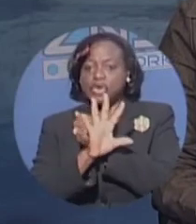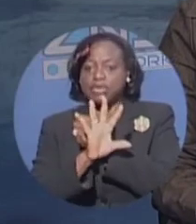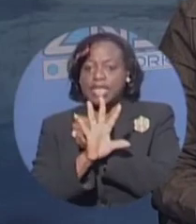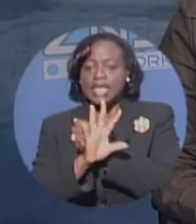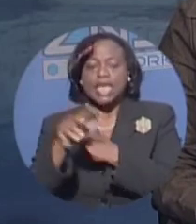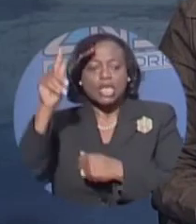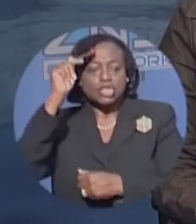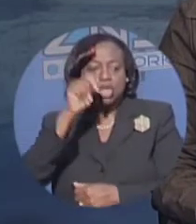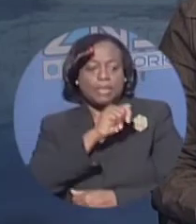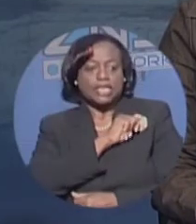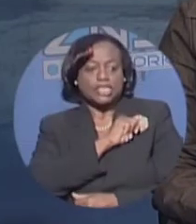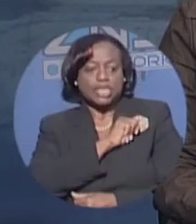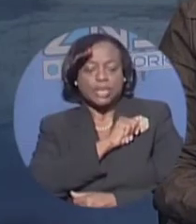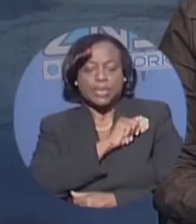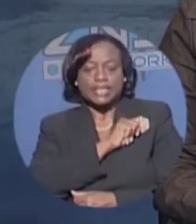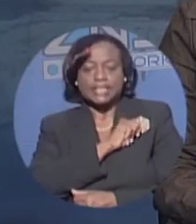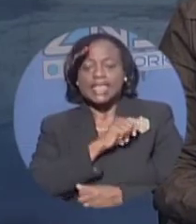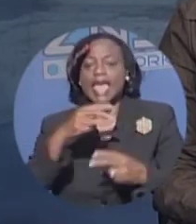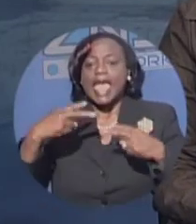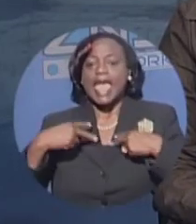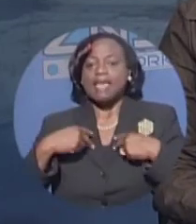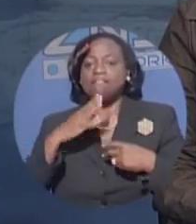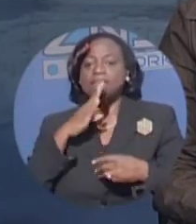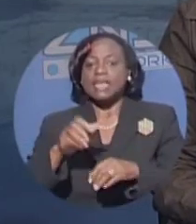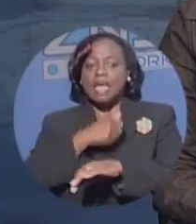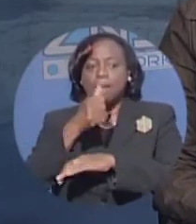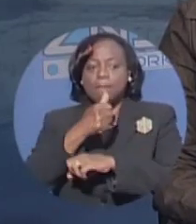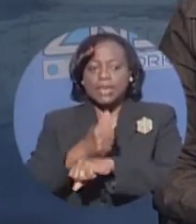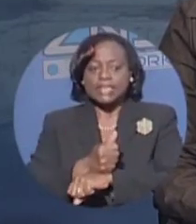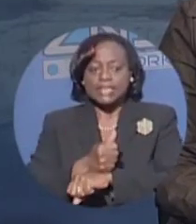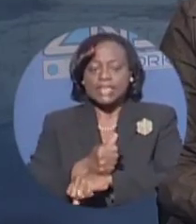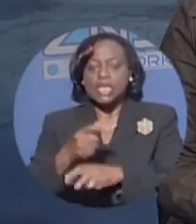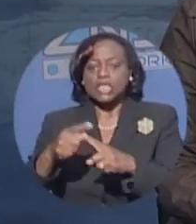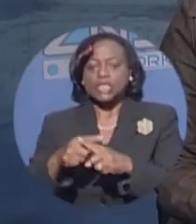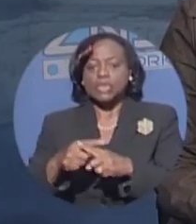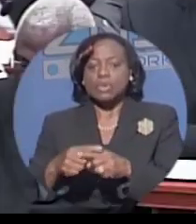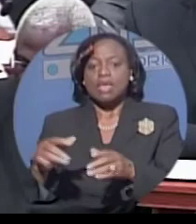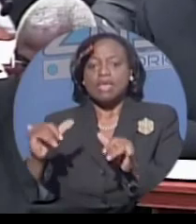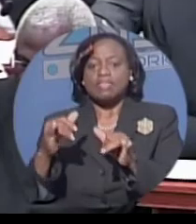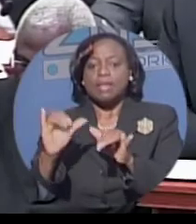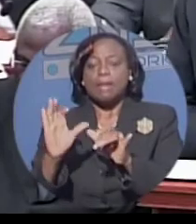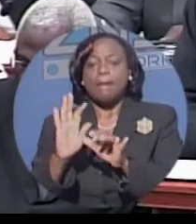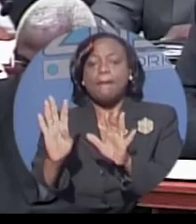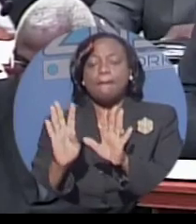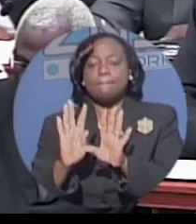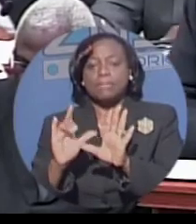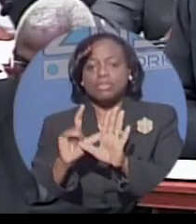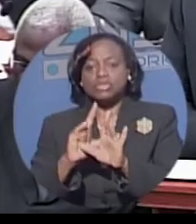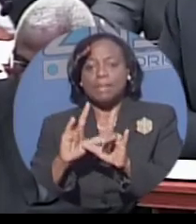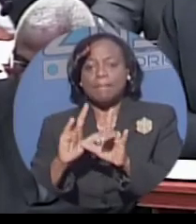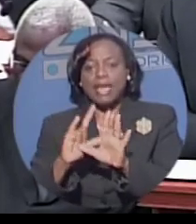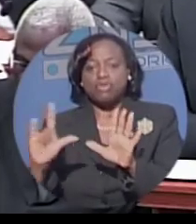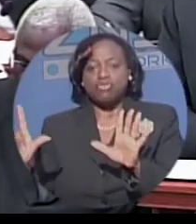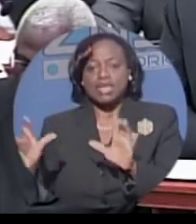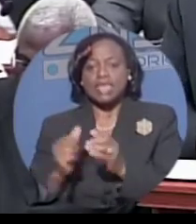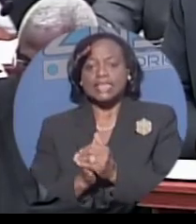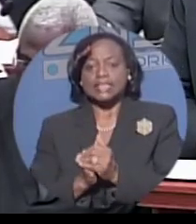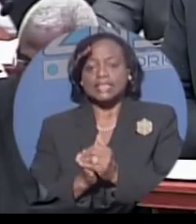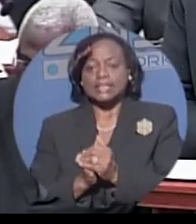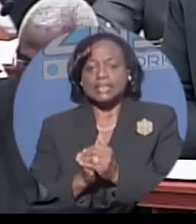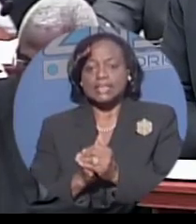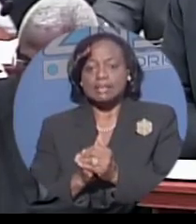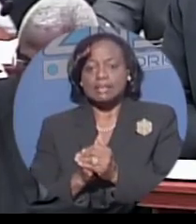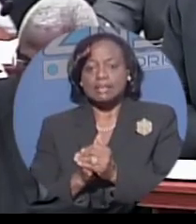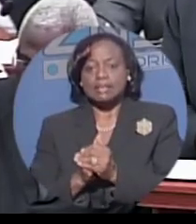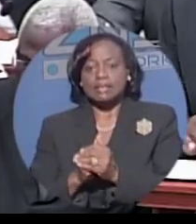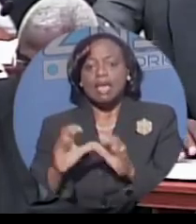Member of Parliament, Tommy Turnquist, have been appointed to the Boundaries Commission. The Boundaries Commission meets every five years to study the number of registered